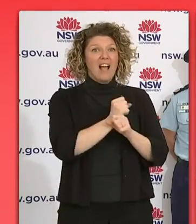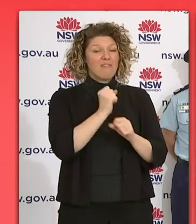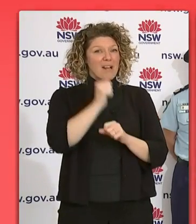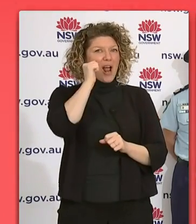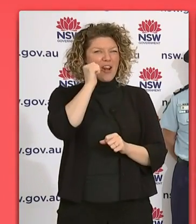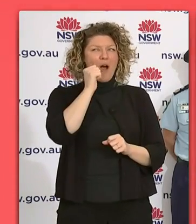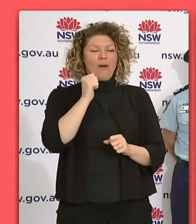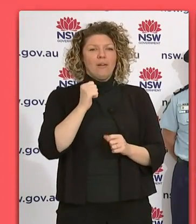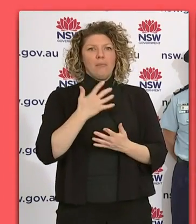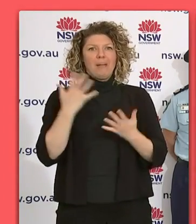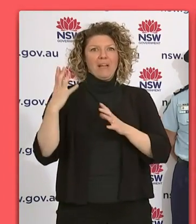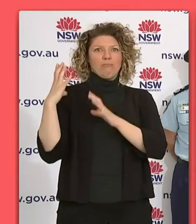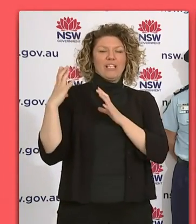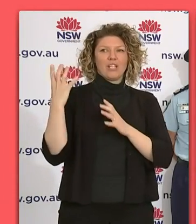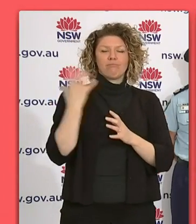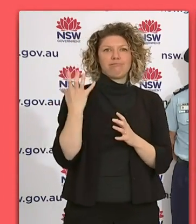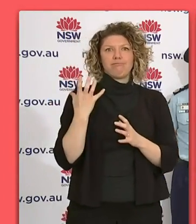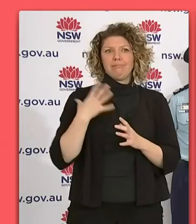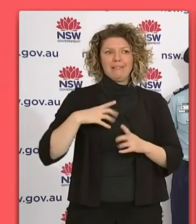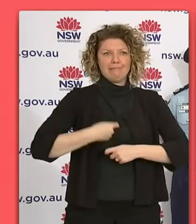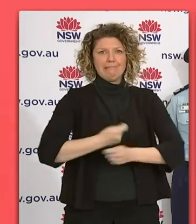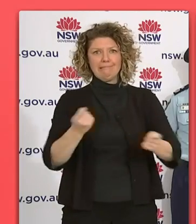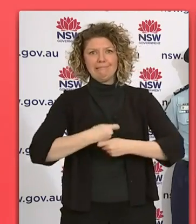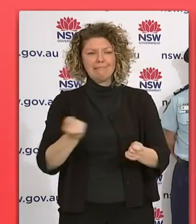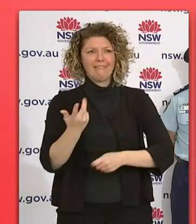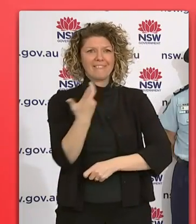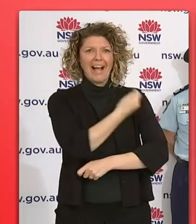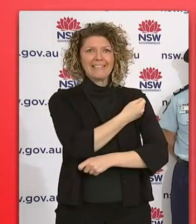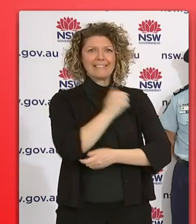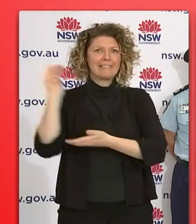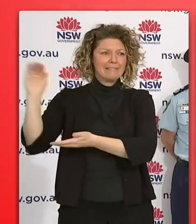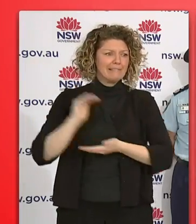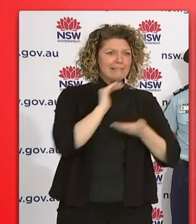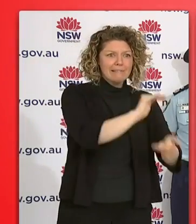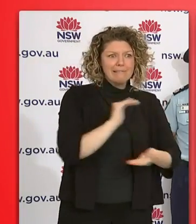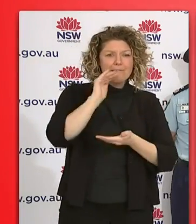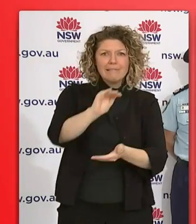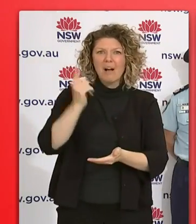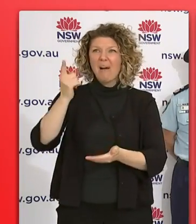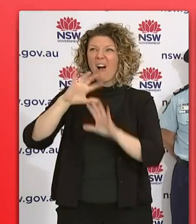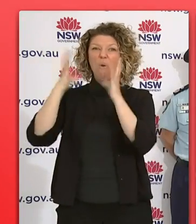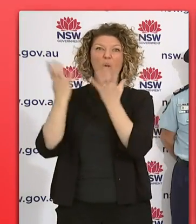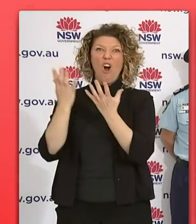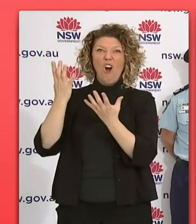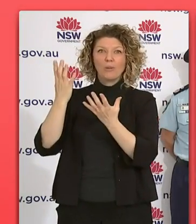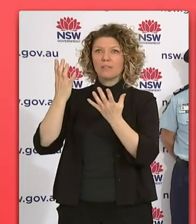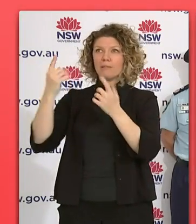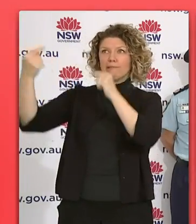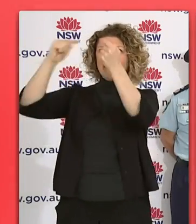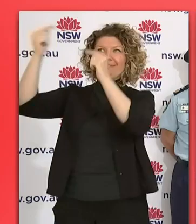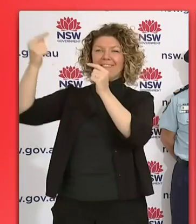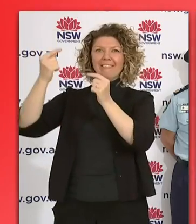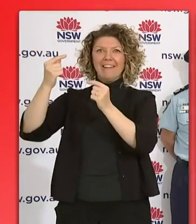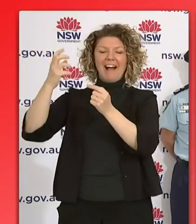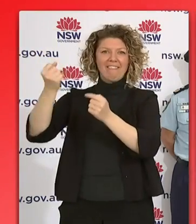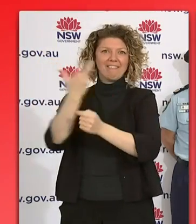because of the desire to get as much vaccine into the country as possible, but the whole world is chasing vaccine. But they have stepped